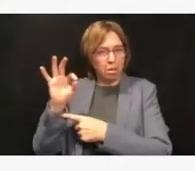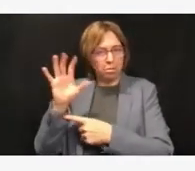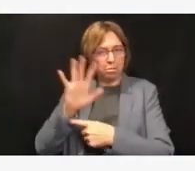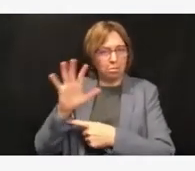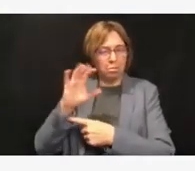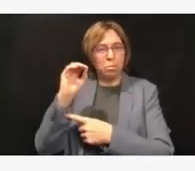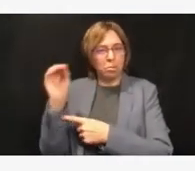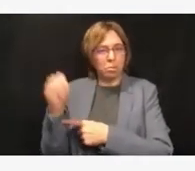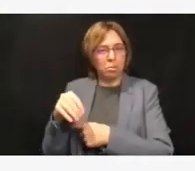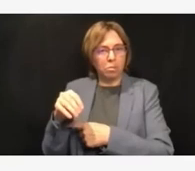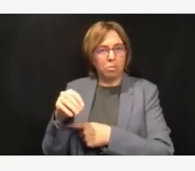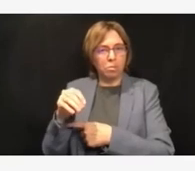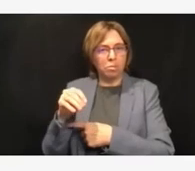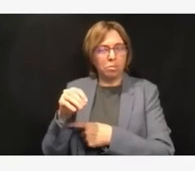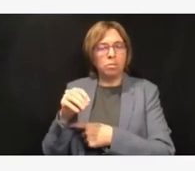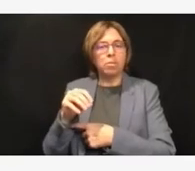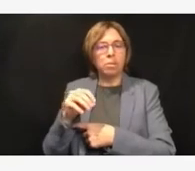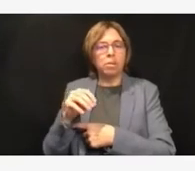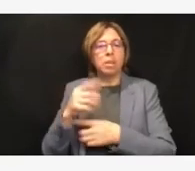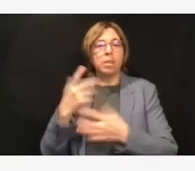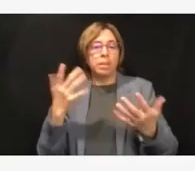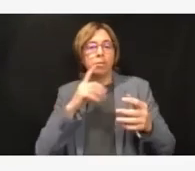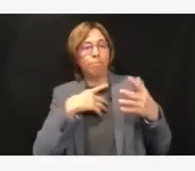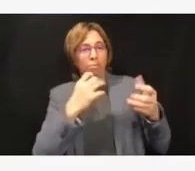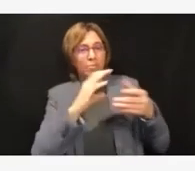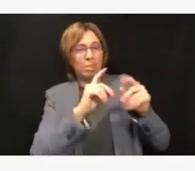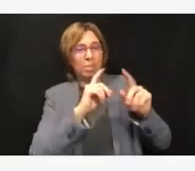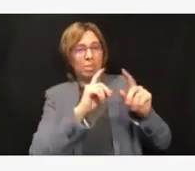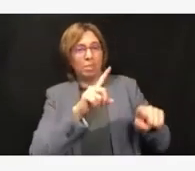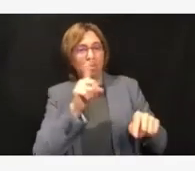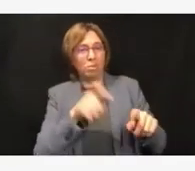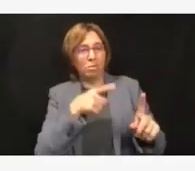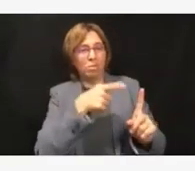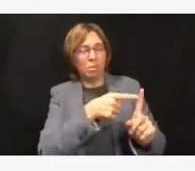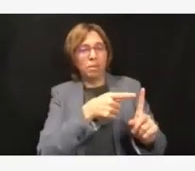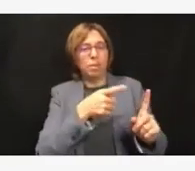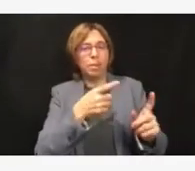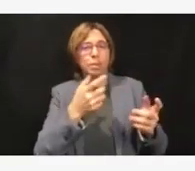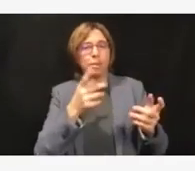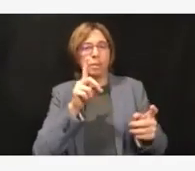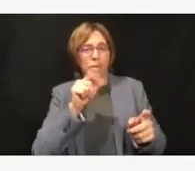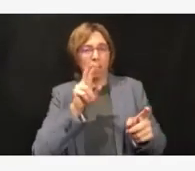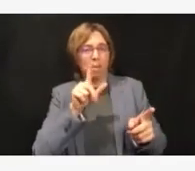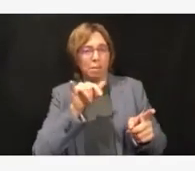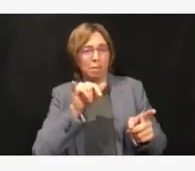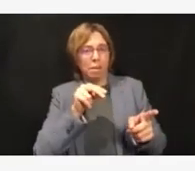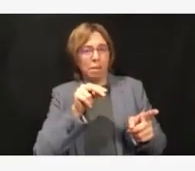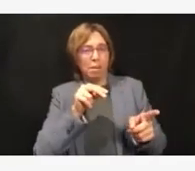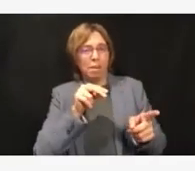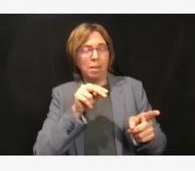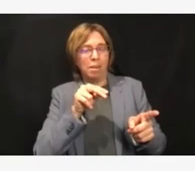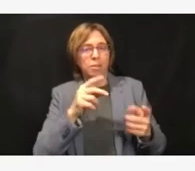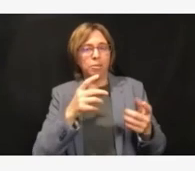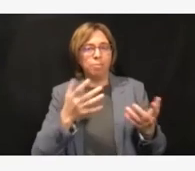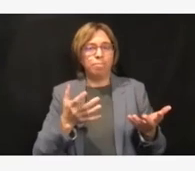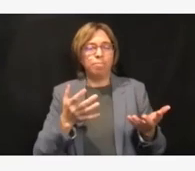We have had fairly wide guardrails around our exemption process.